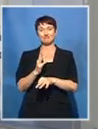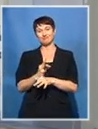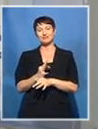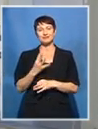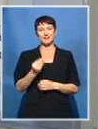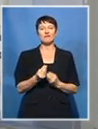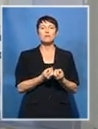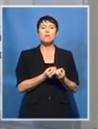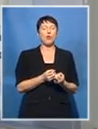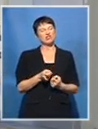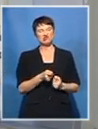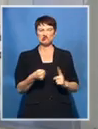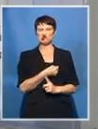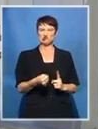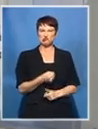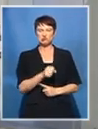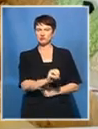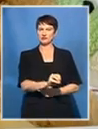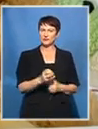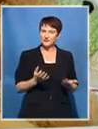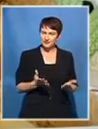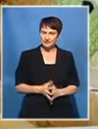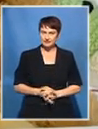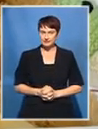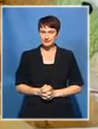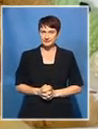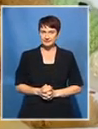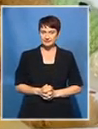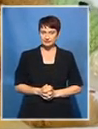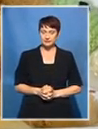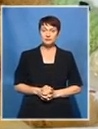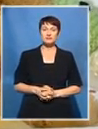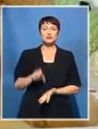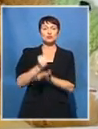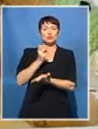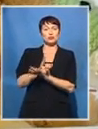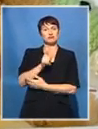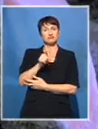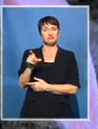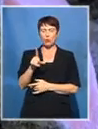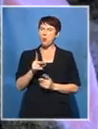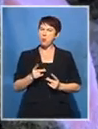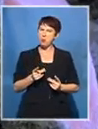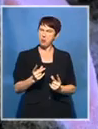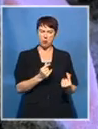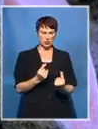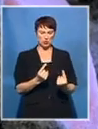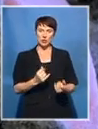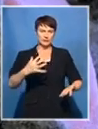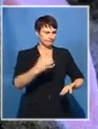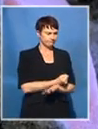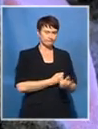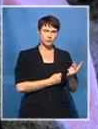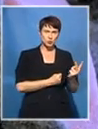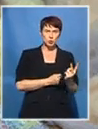torsion of the testicles by the perpetrator. Social workers acted swiftly. The siblings were put in a